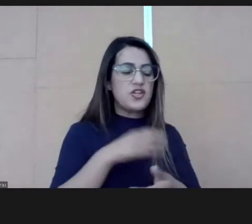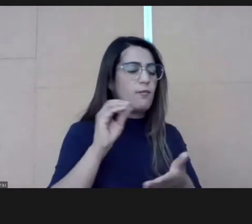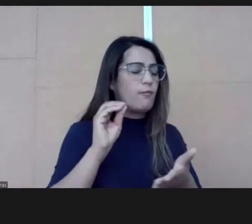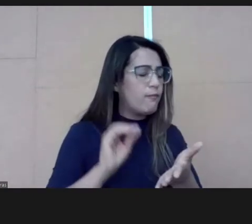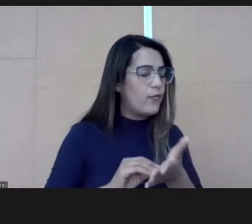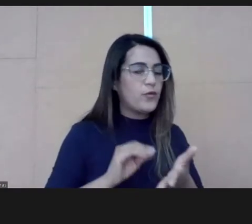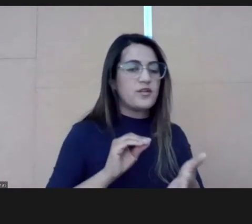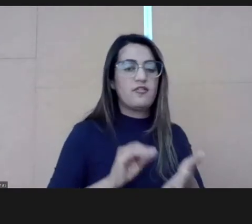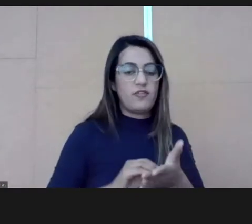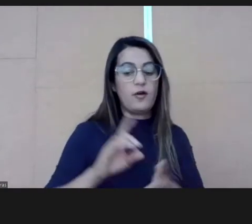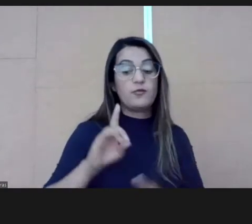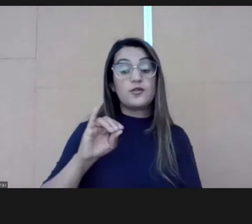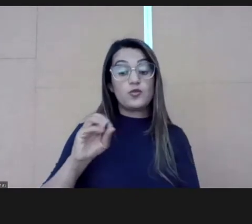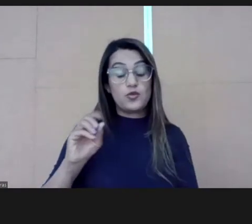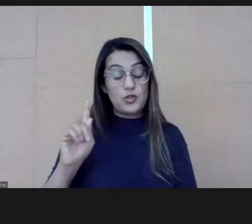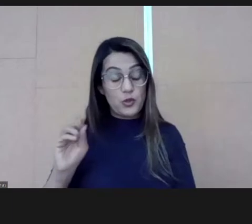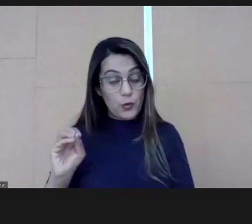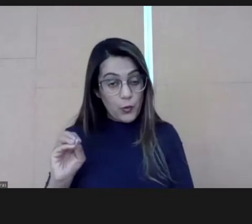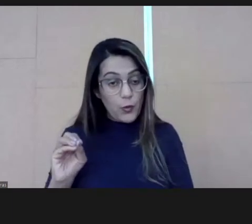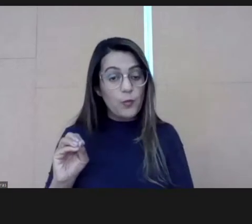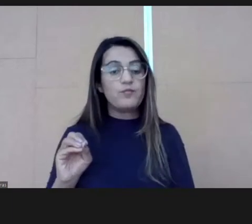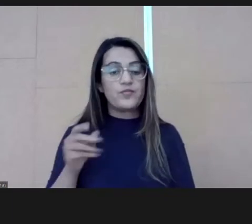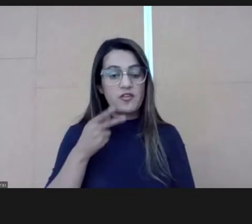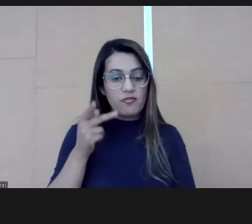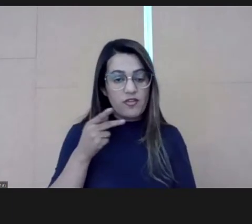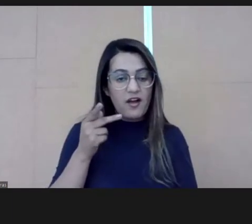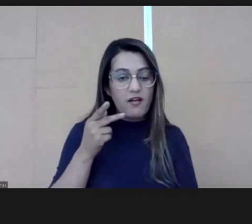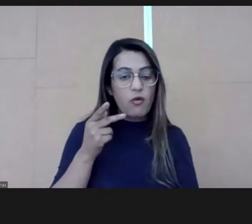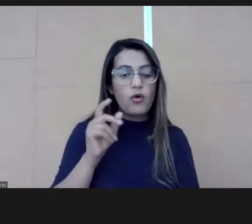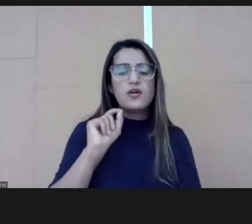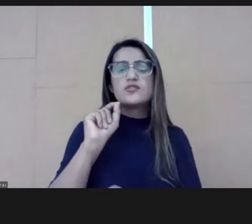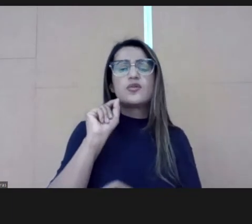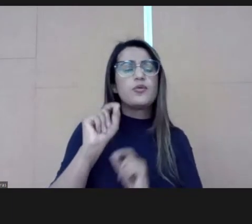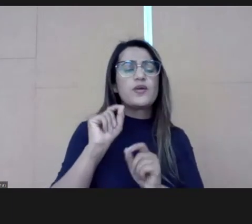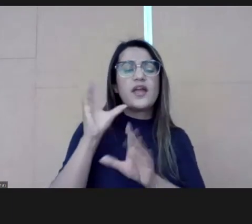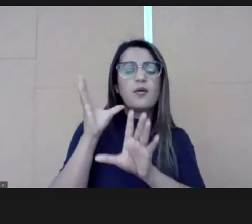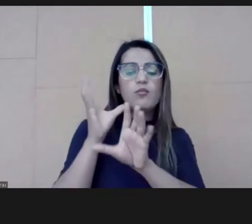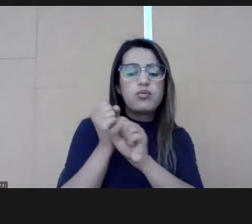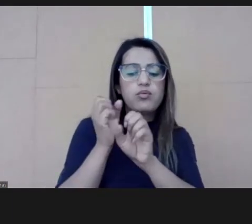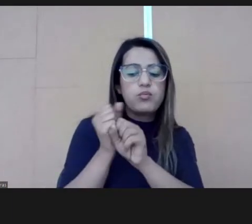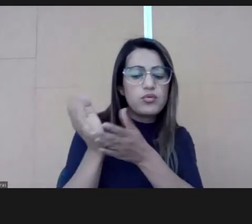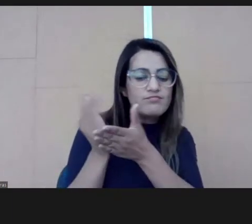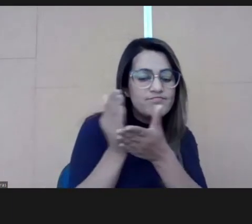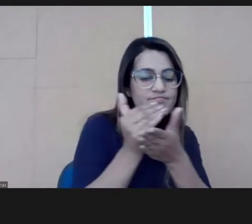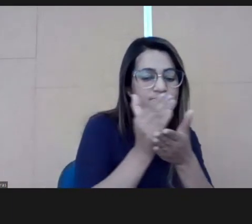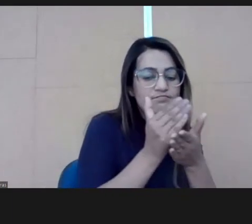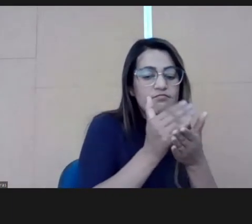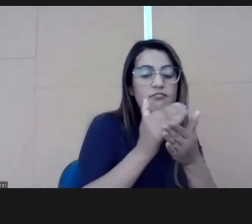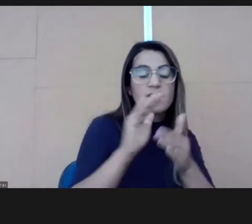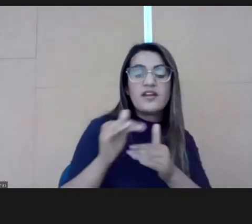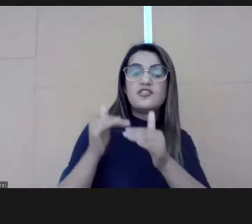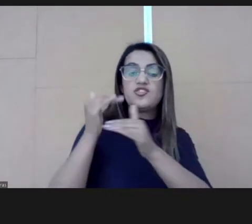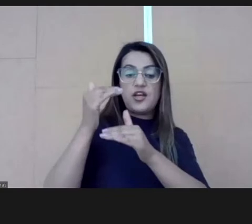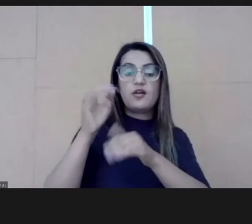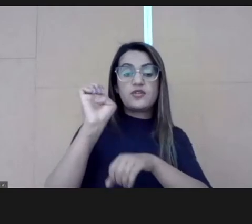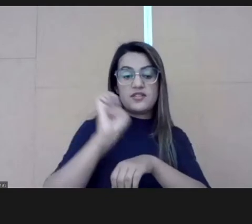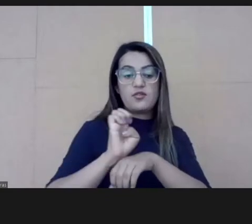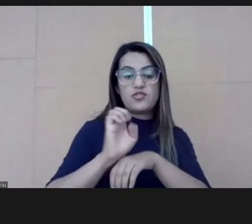needed this. We had a lack of it. We had a lack of data of